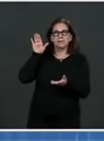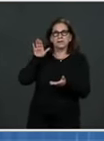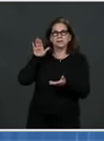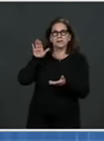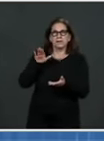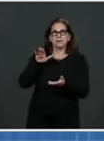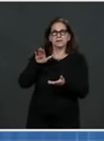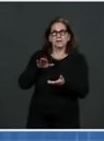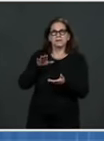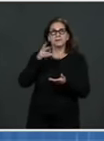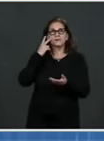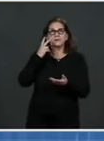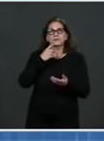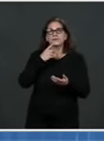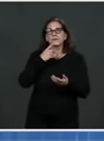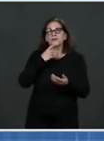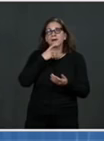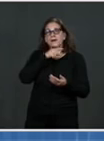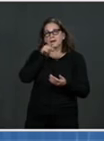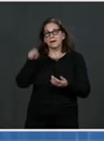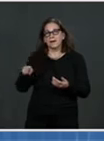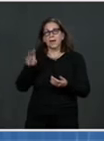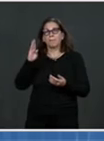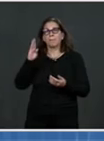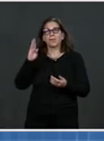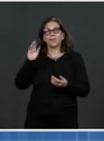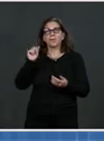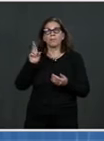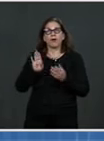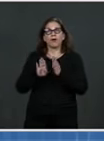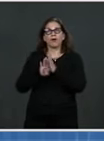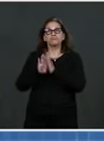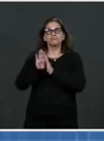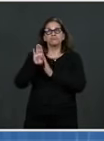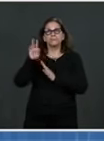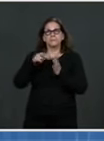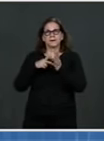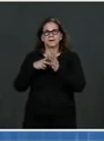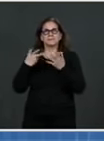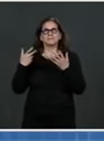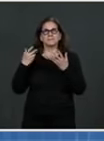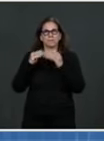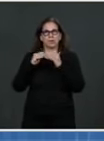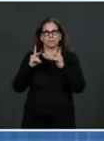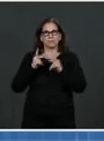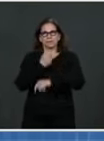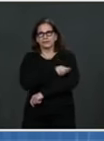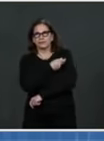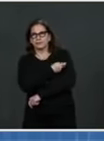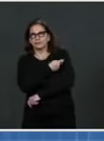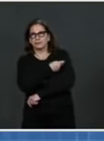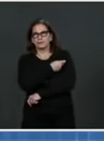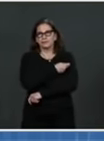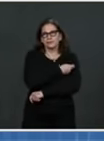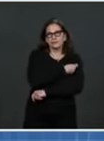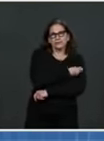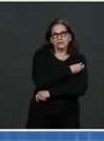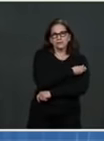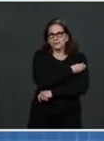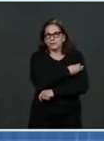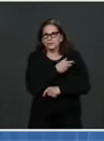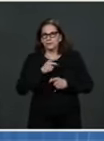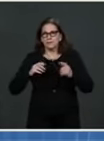The bottom line, hang in there, as Dr. Walensky said. We really need to hold on to the public health measures